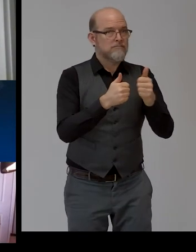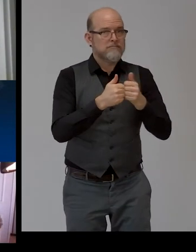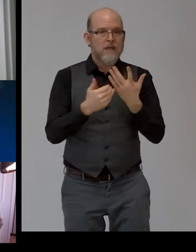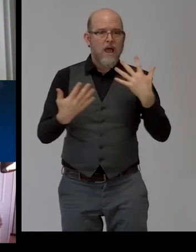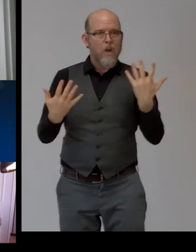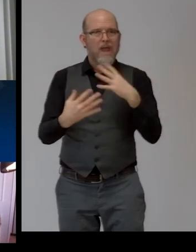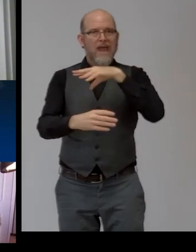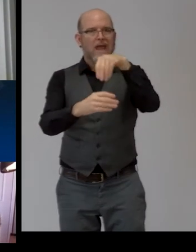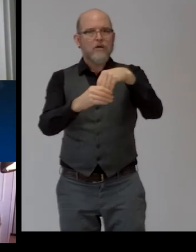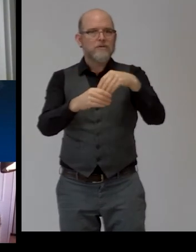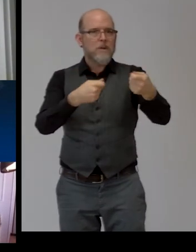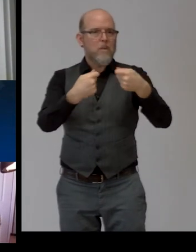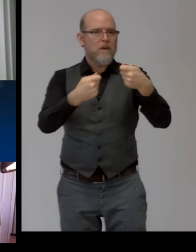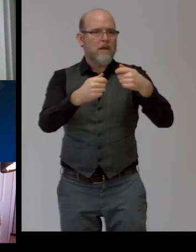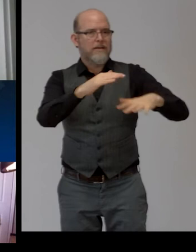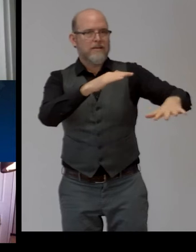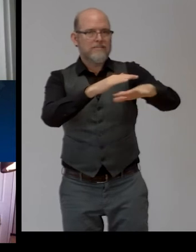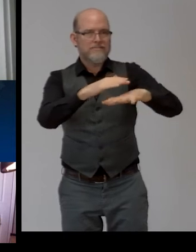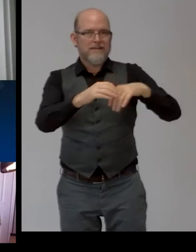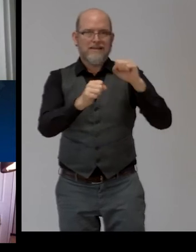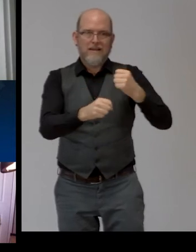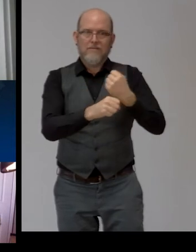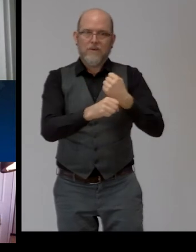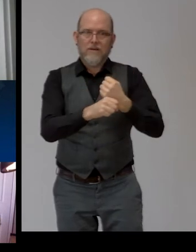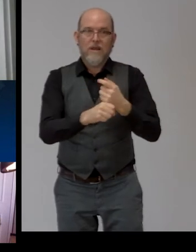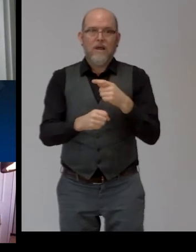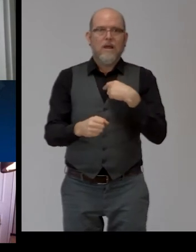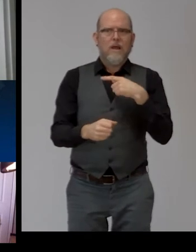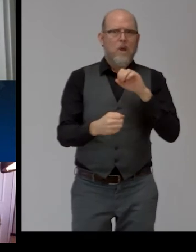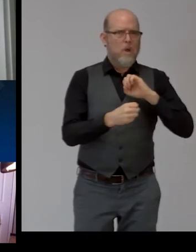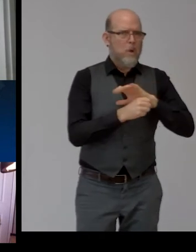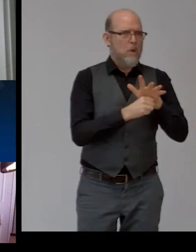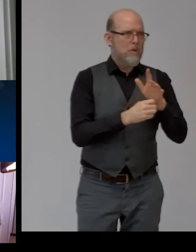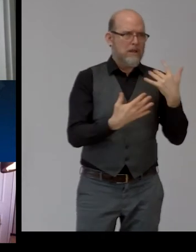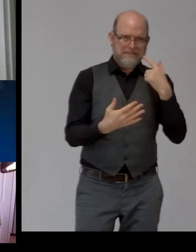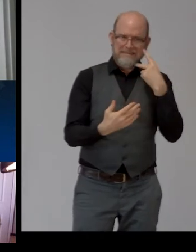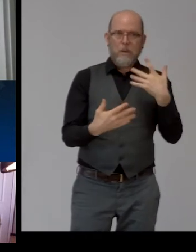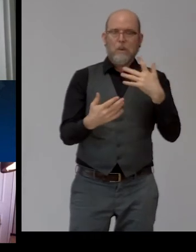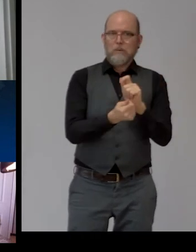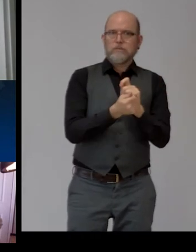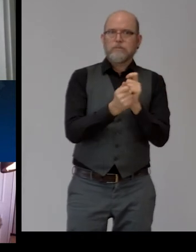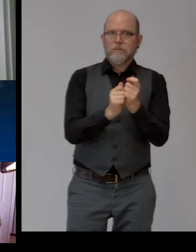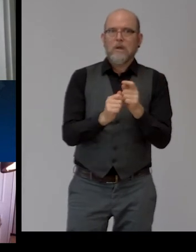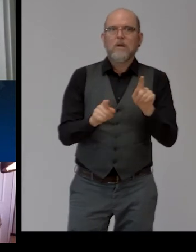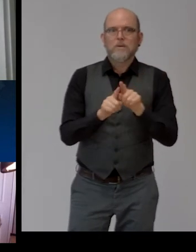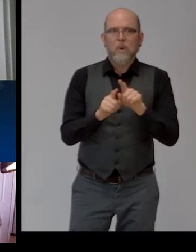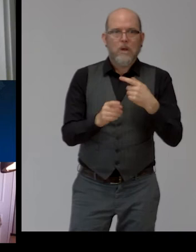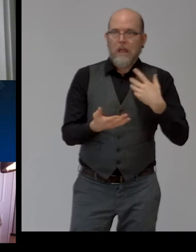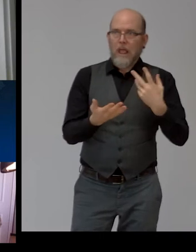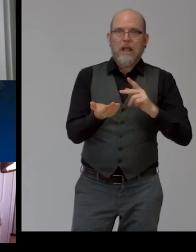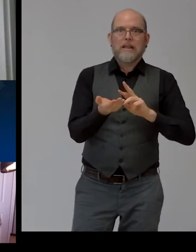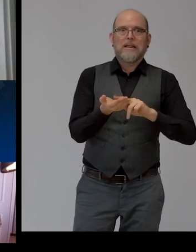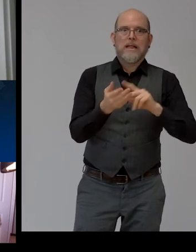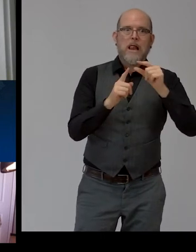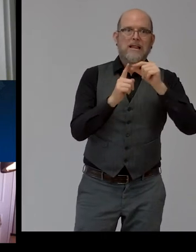operating against the backdrop of the pandemic and a swiftly evolving market that's moving towards digital transformation, we see the need for